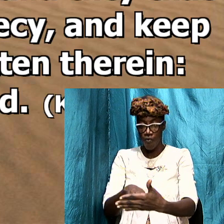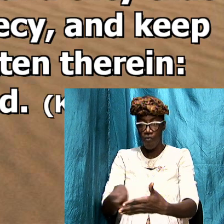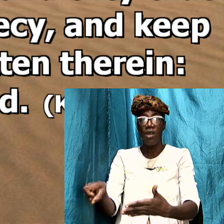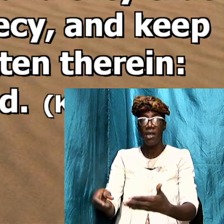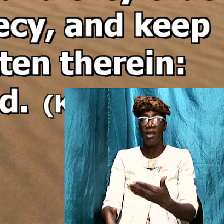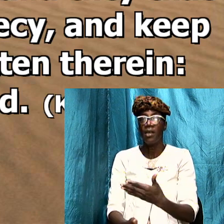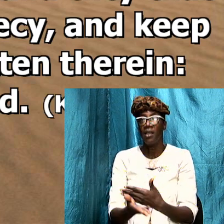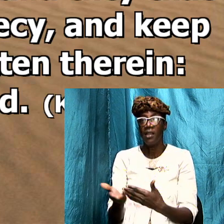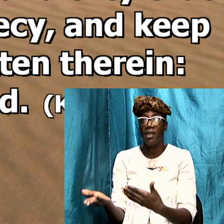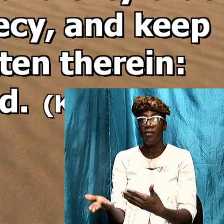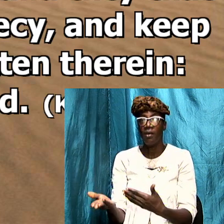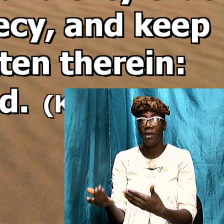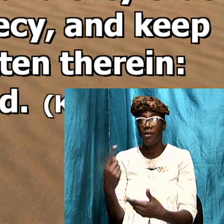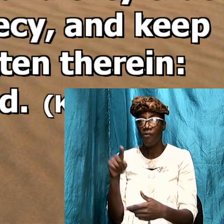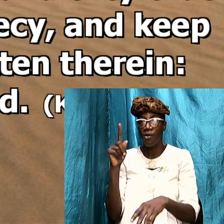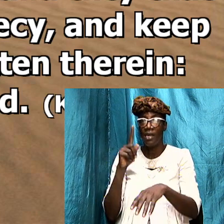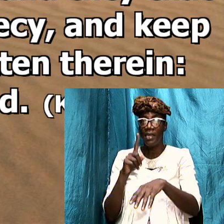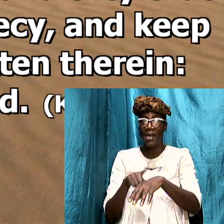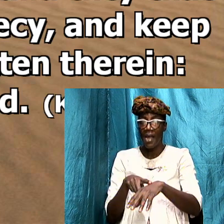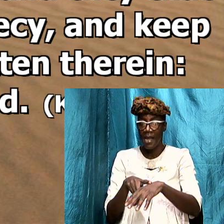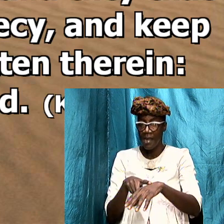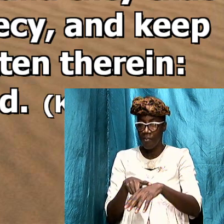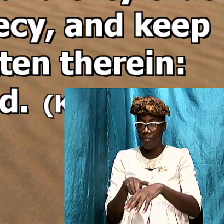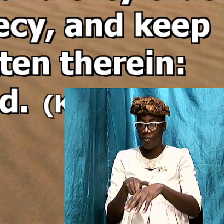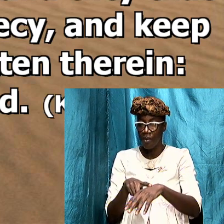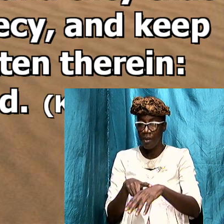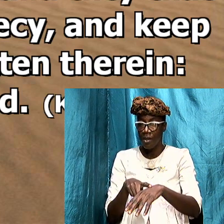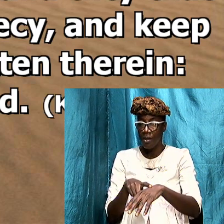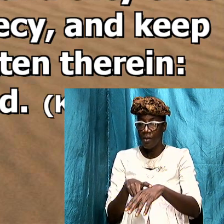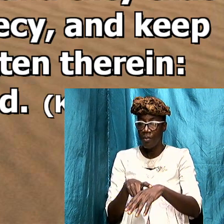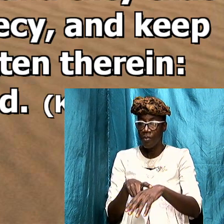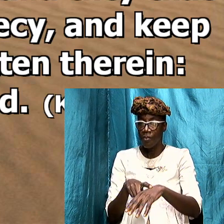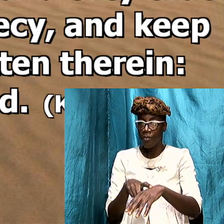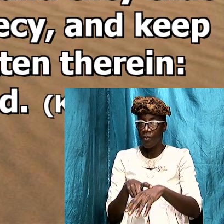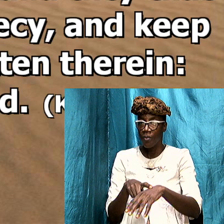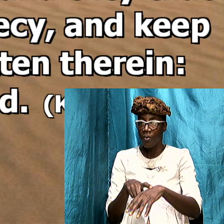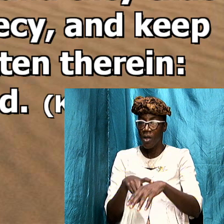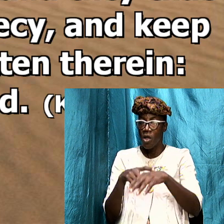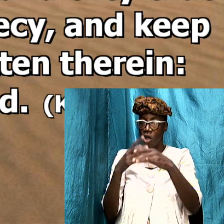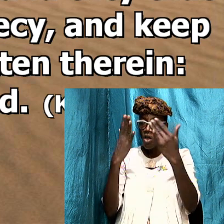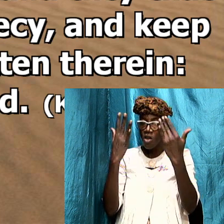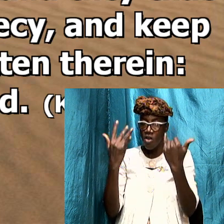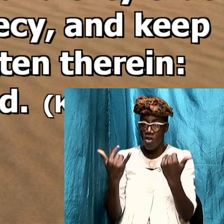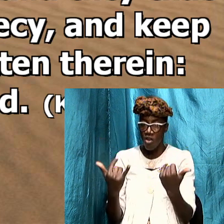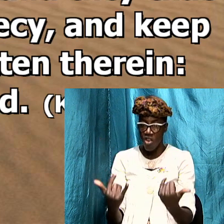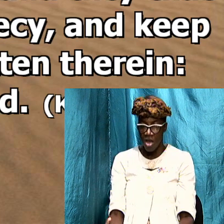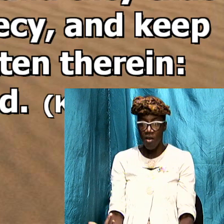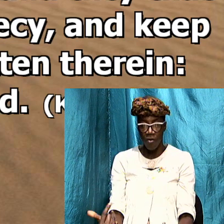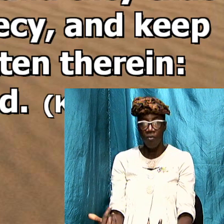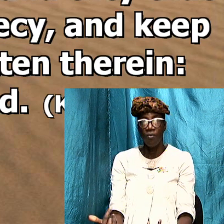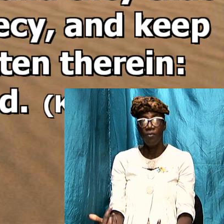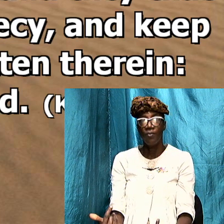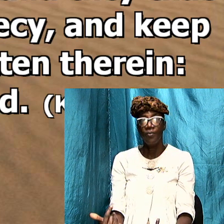for the time is at hand